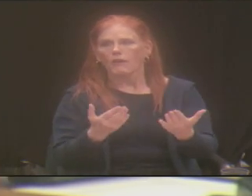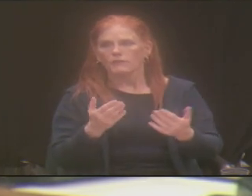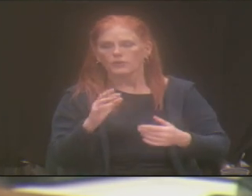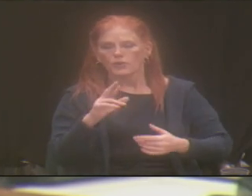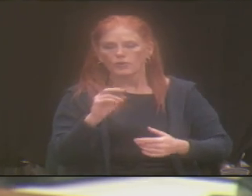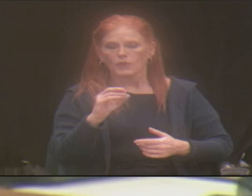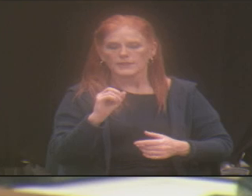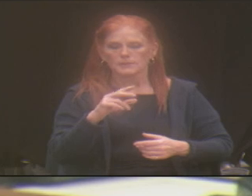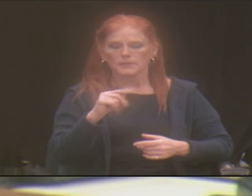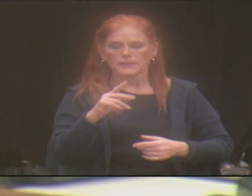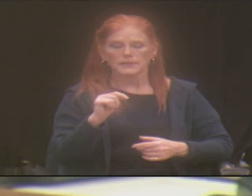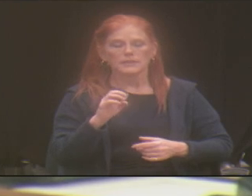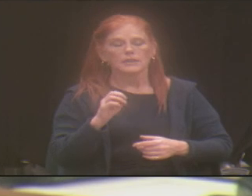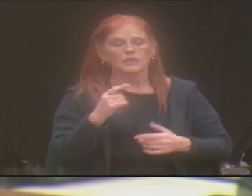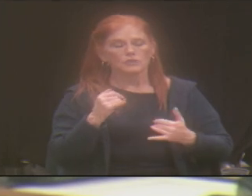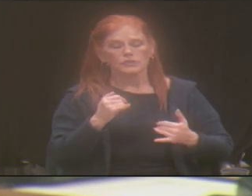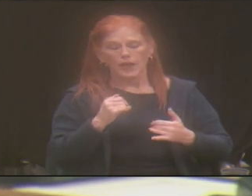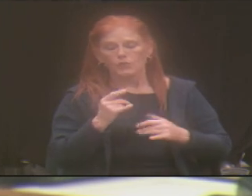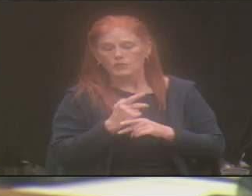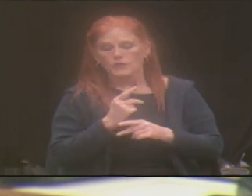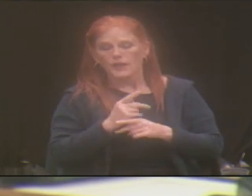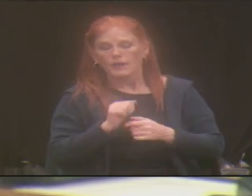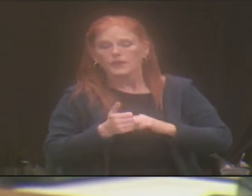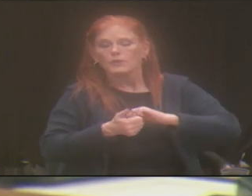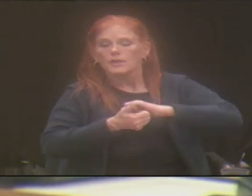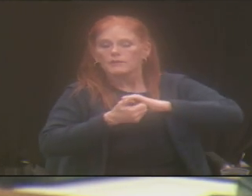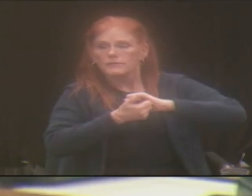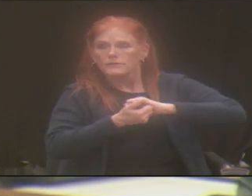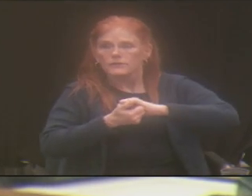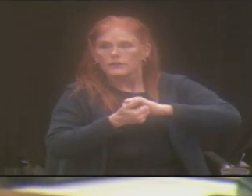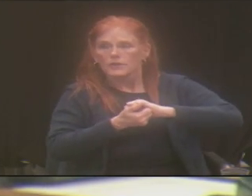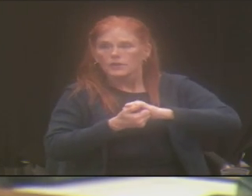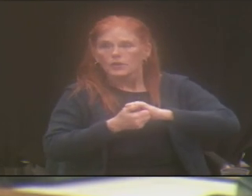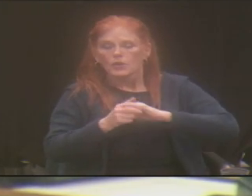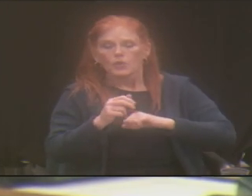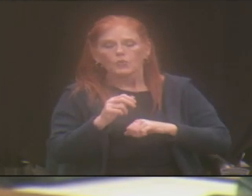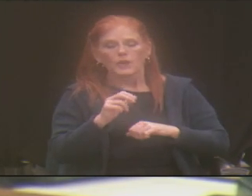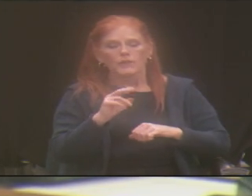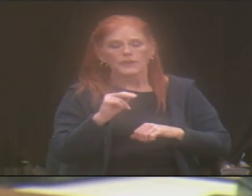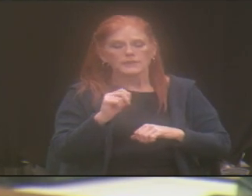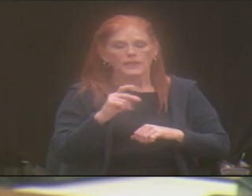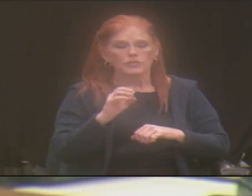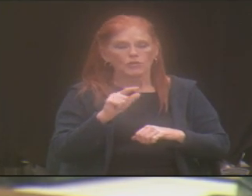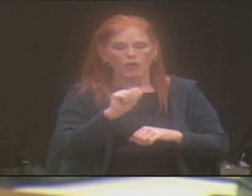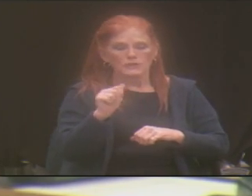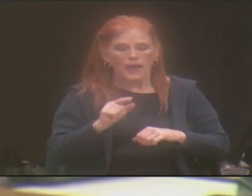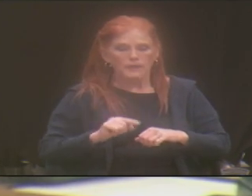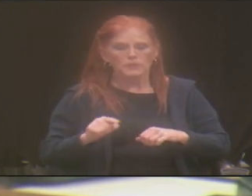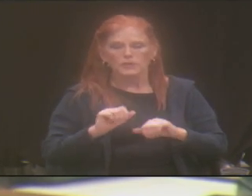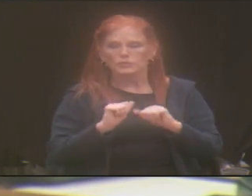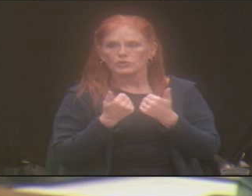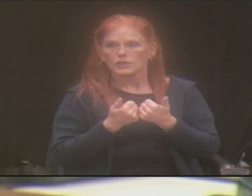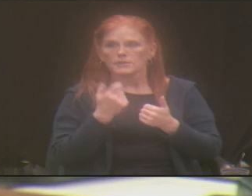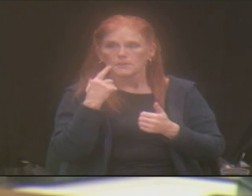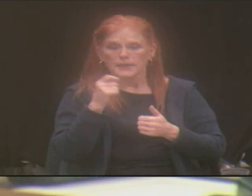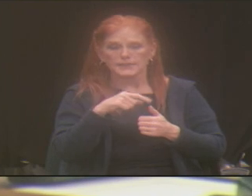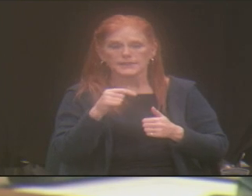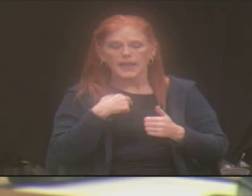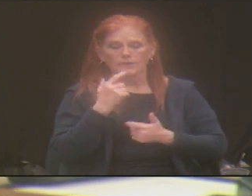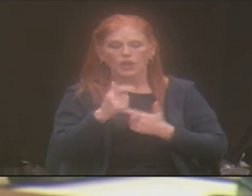now we're looking at how can we partner with the National Alzheimer's Association because they have a large